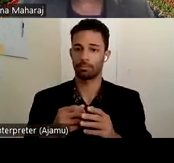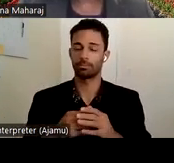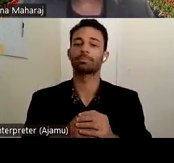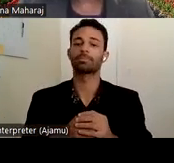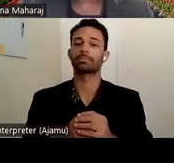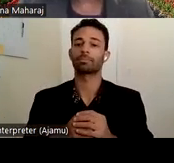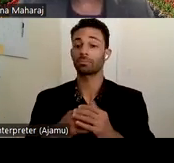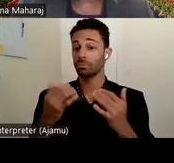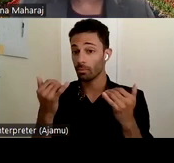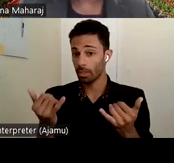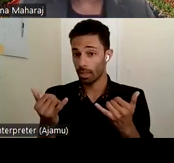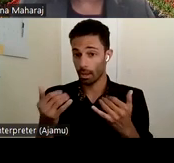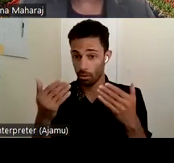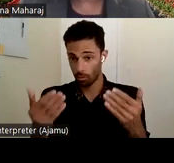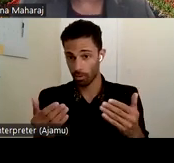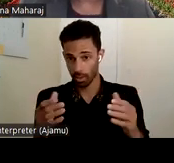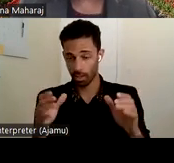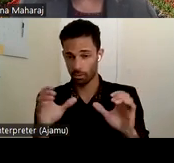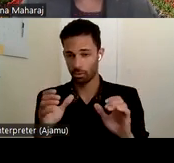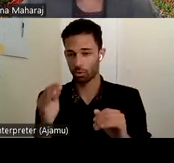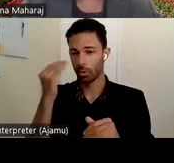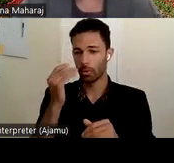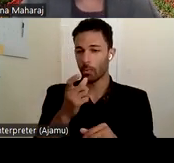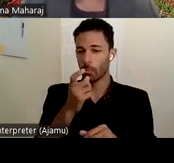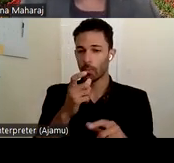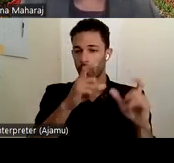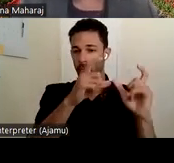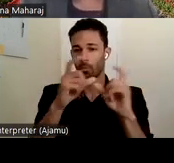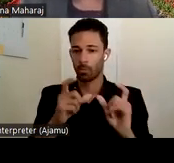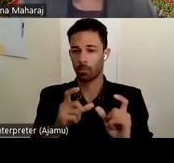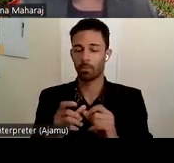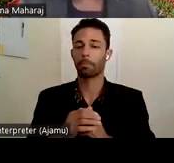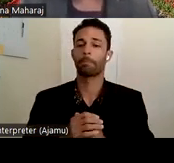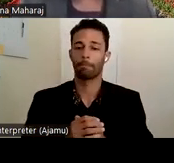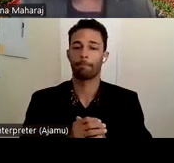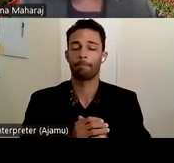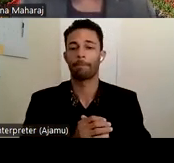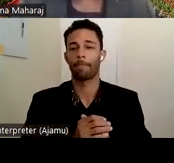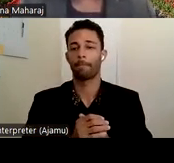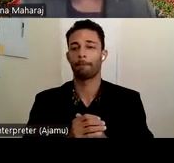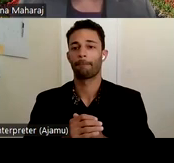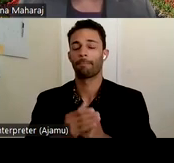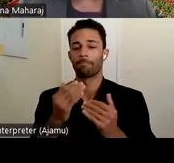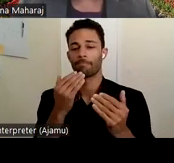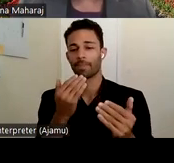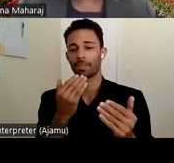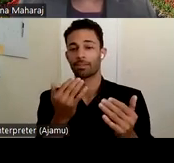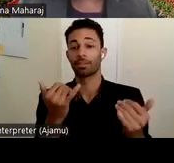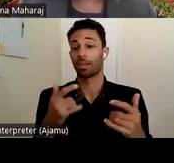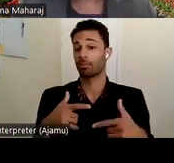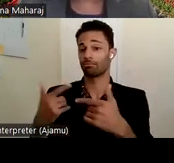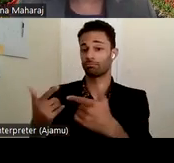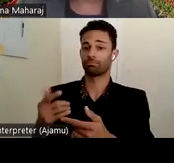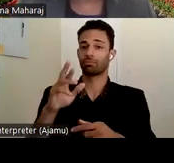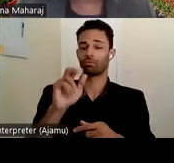that, so we know who's joined us today, we would appreciate that. So now I want to turn this over to Rajana. Thank you.